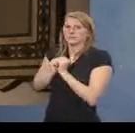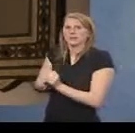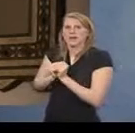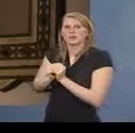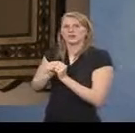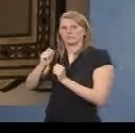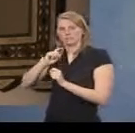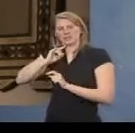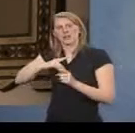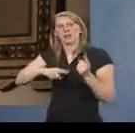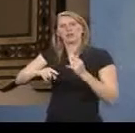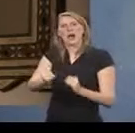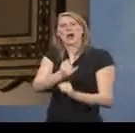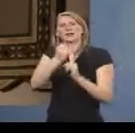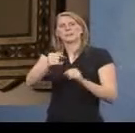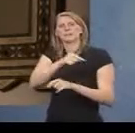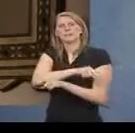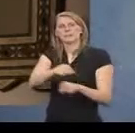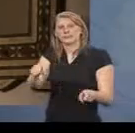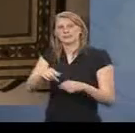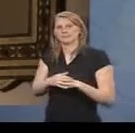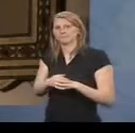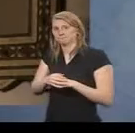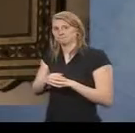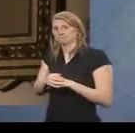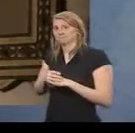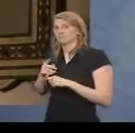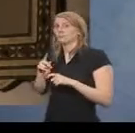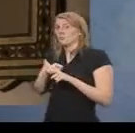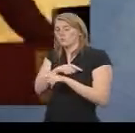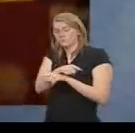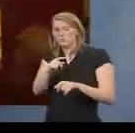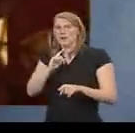to get killed, and I ask God to send me to paradise.